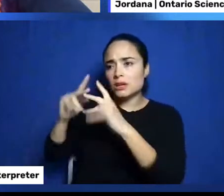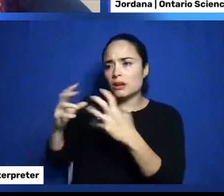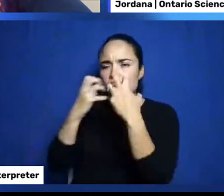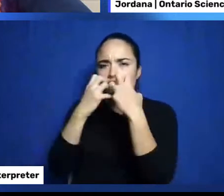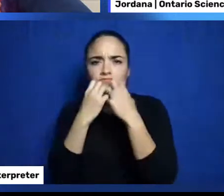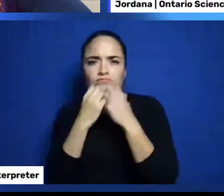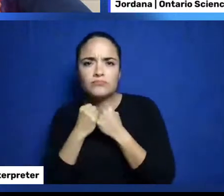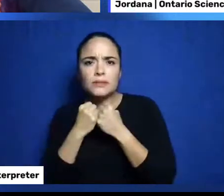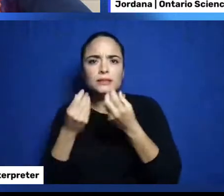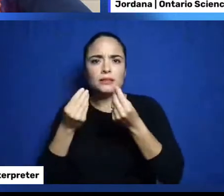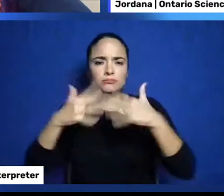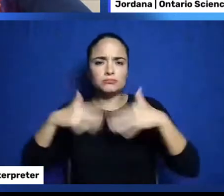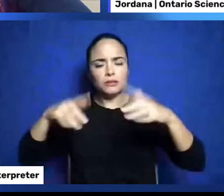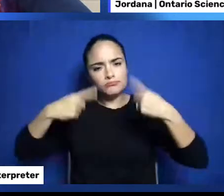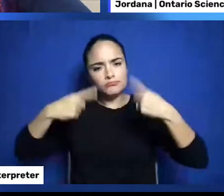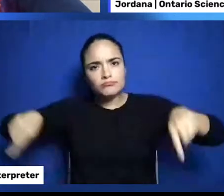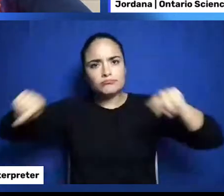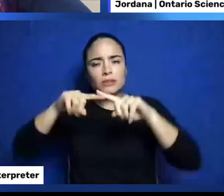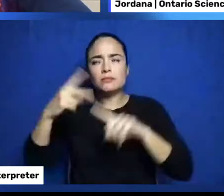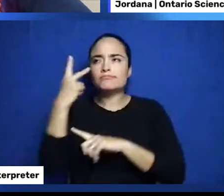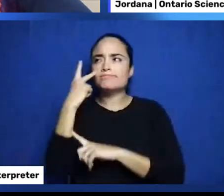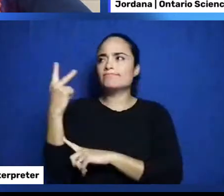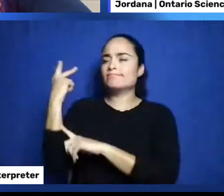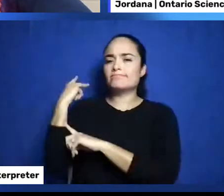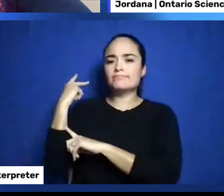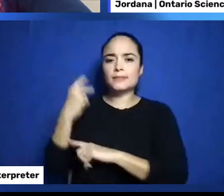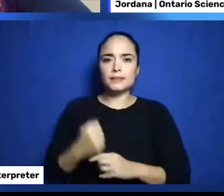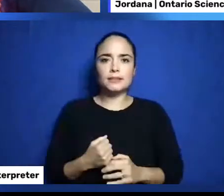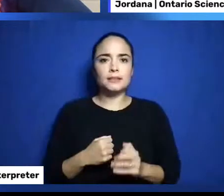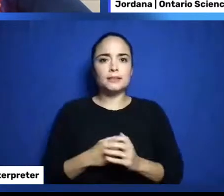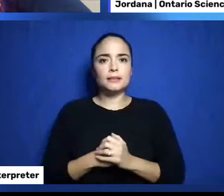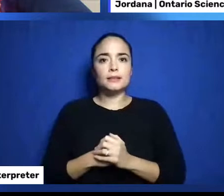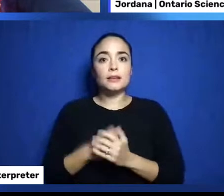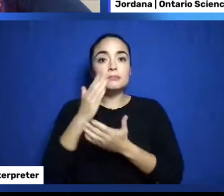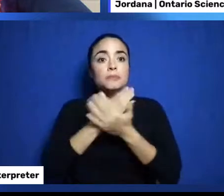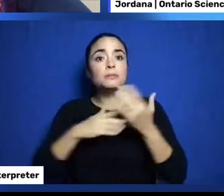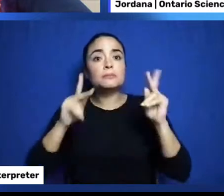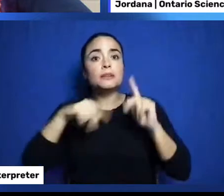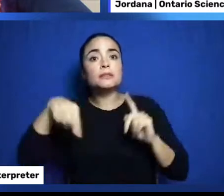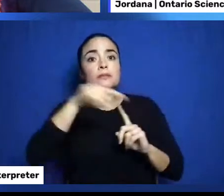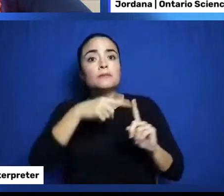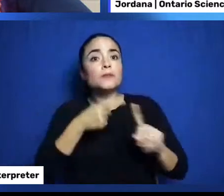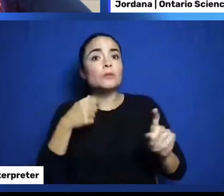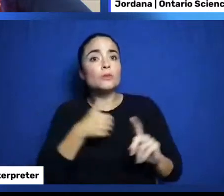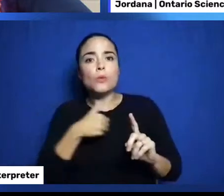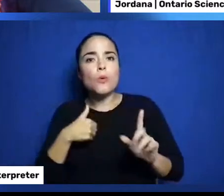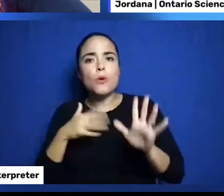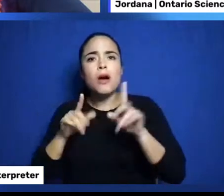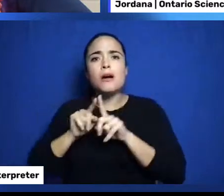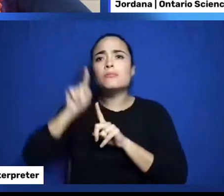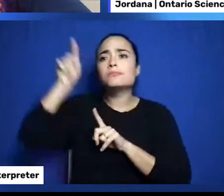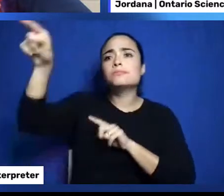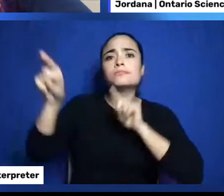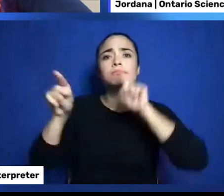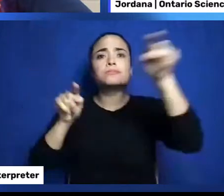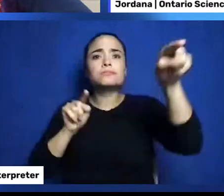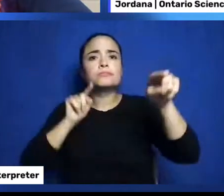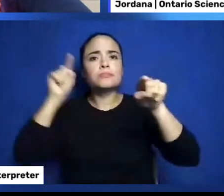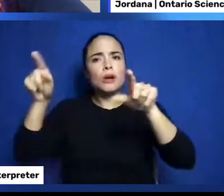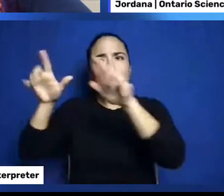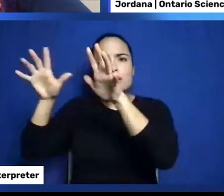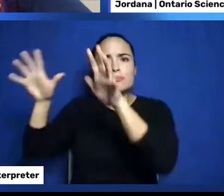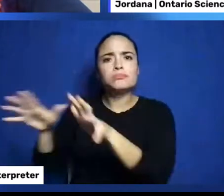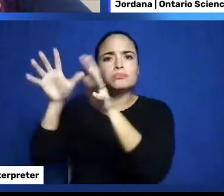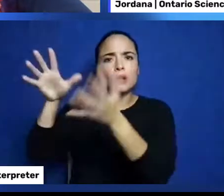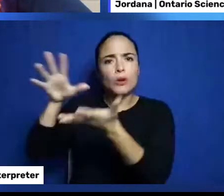know some of you are joining today from outside of Toronto, and I encourage you to learn about the people's treaties and histories of the land where you live, work,